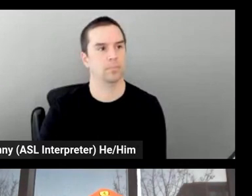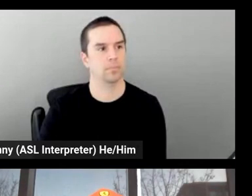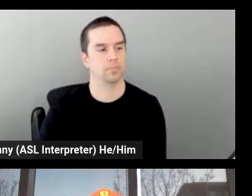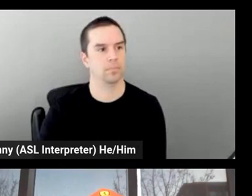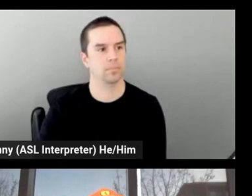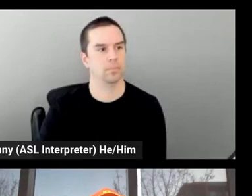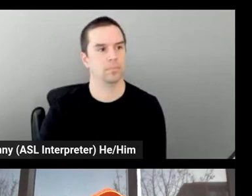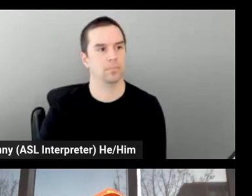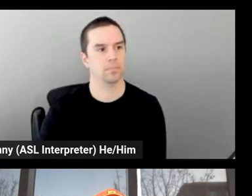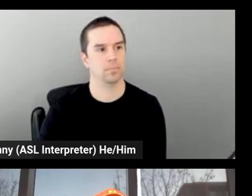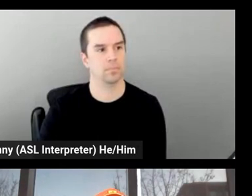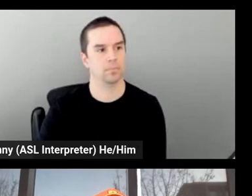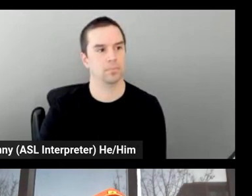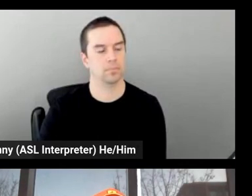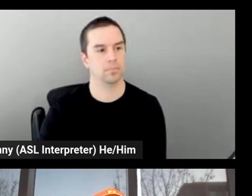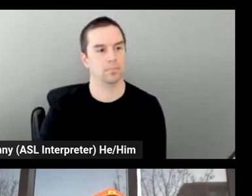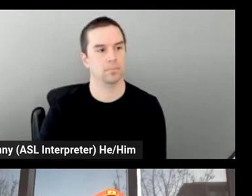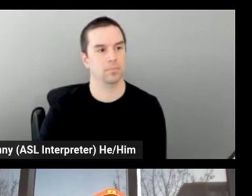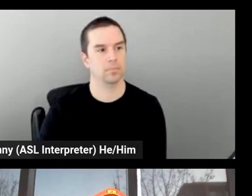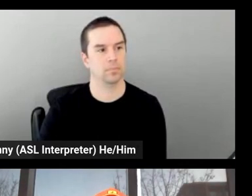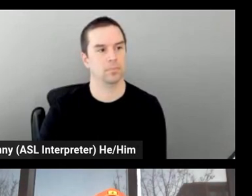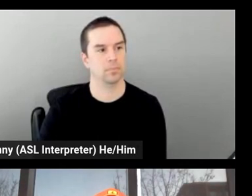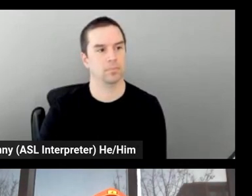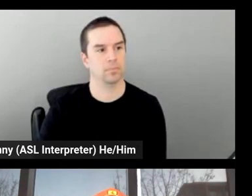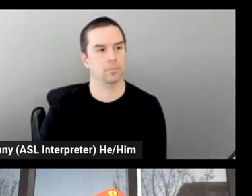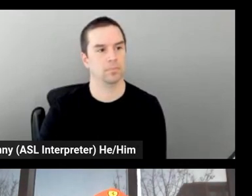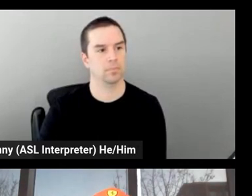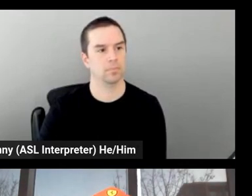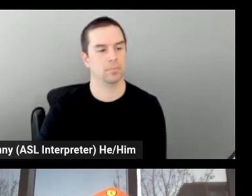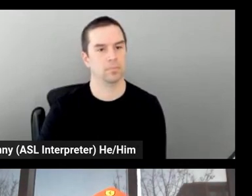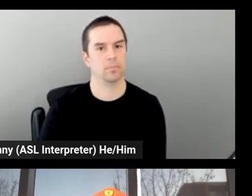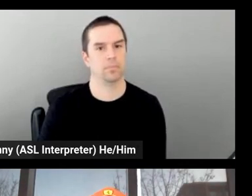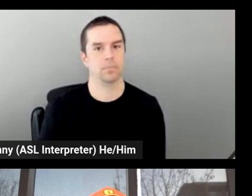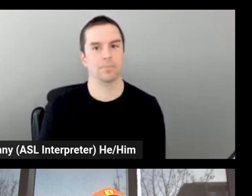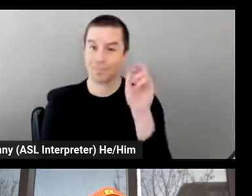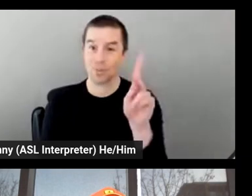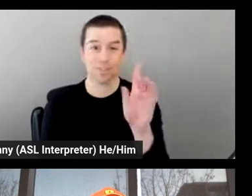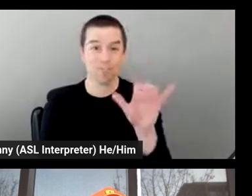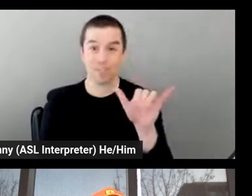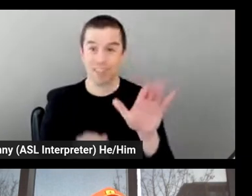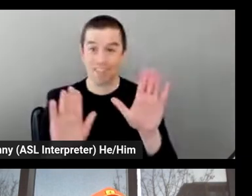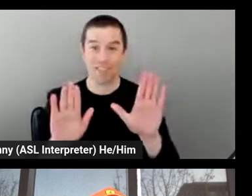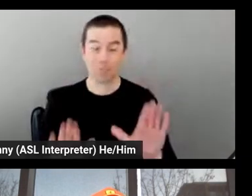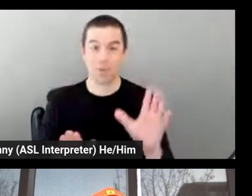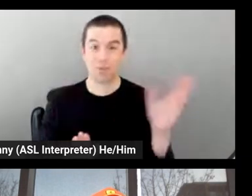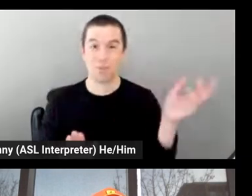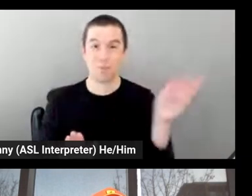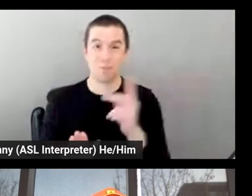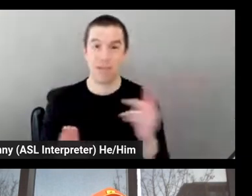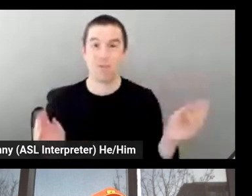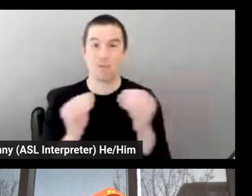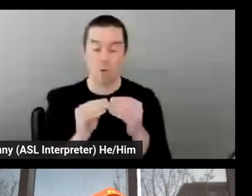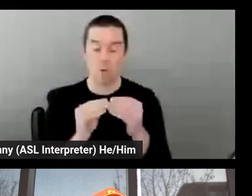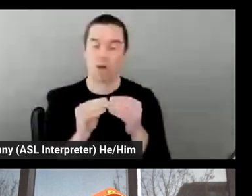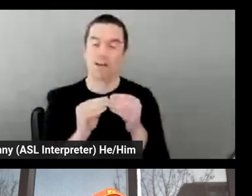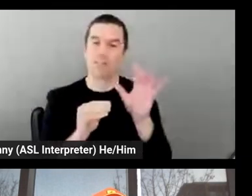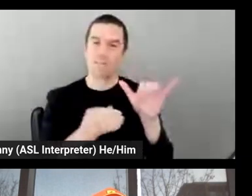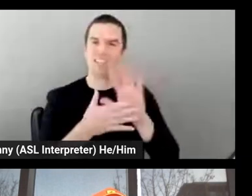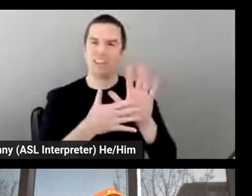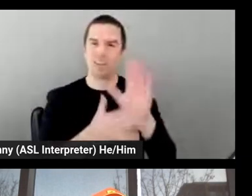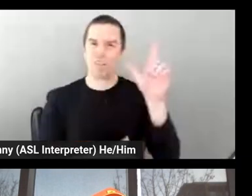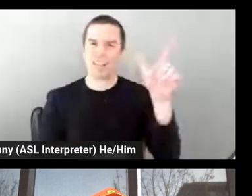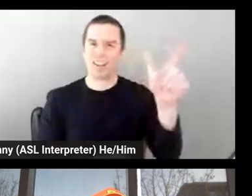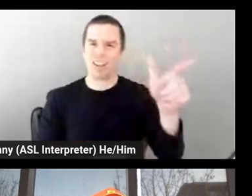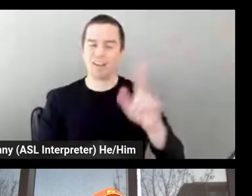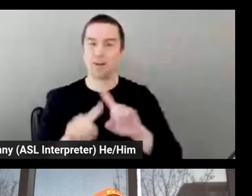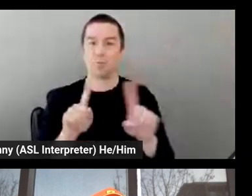All right. That's great. We'll be back with more from the This Is My Architecture video later on. But to get started now, I wanted to ask Adrian, and